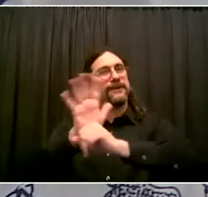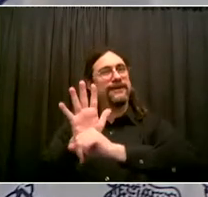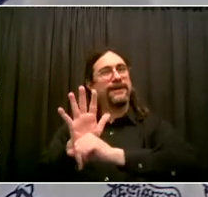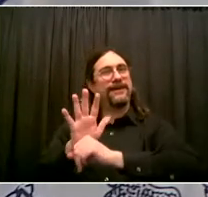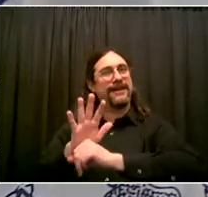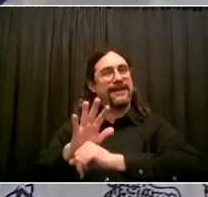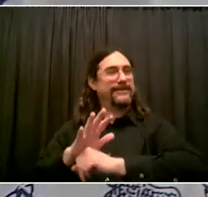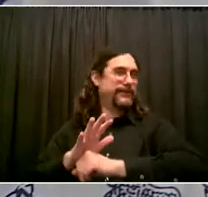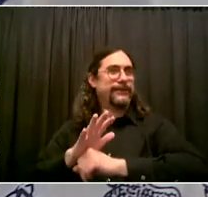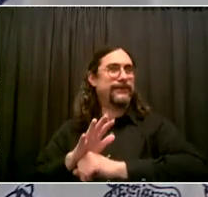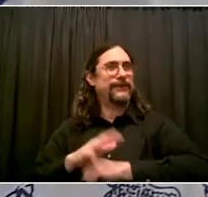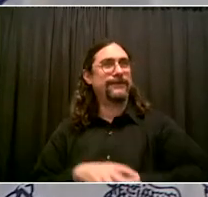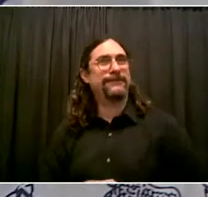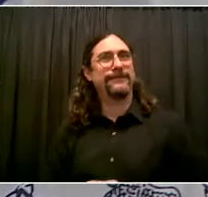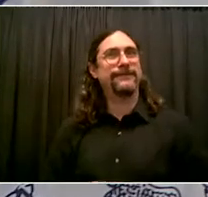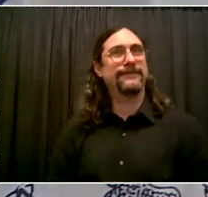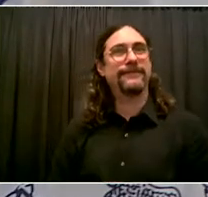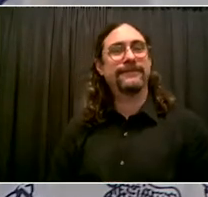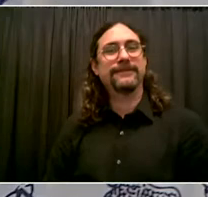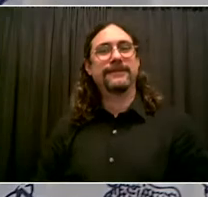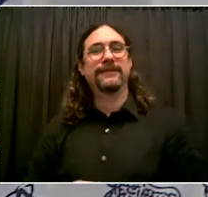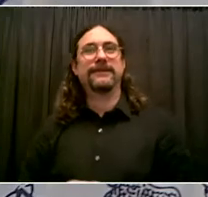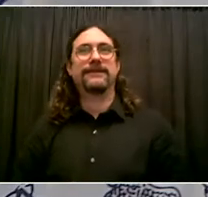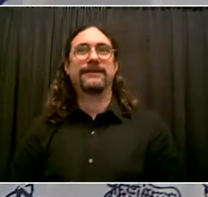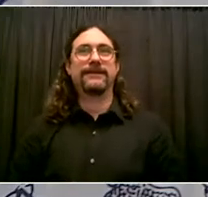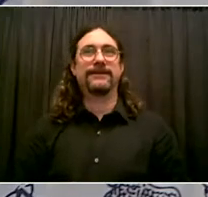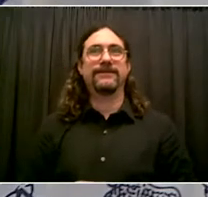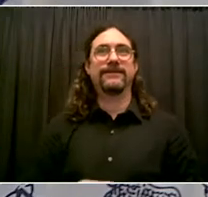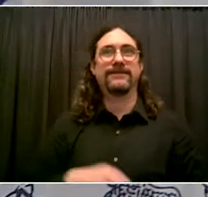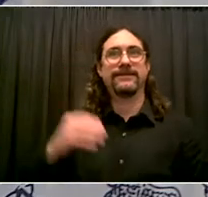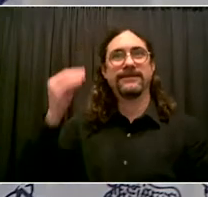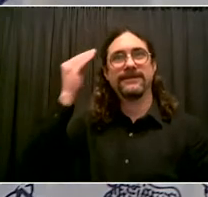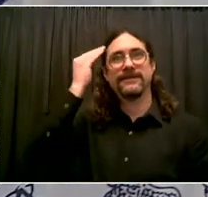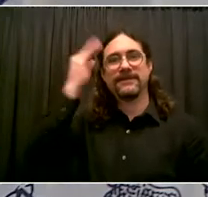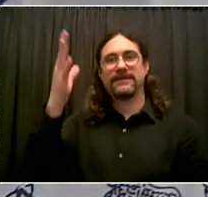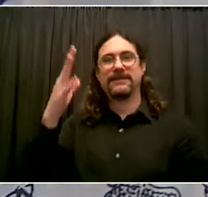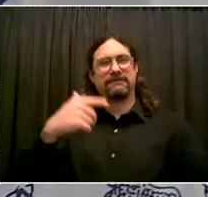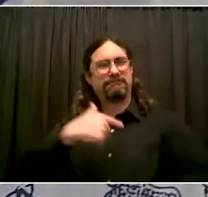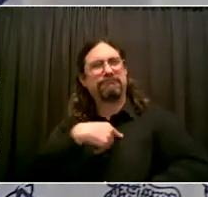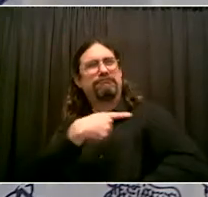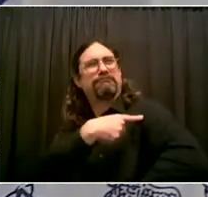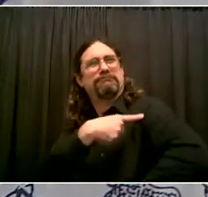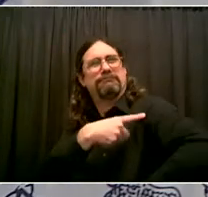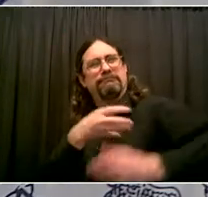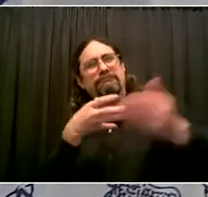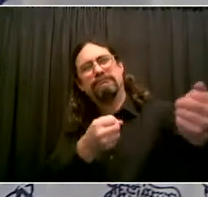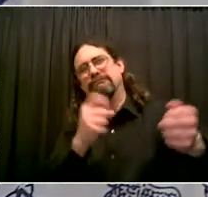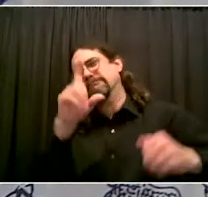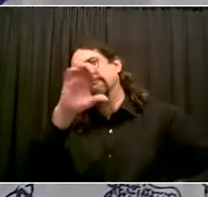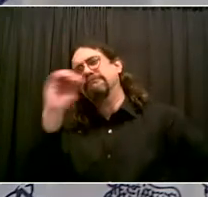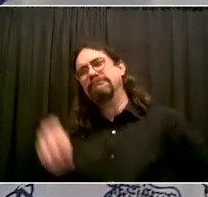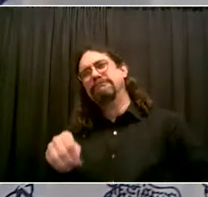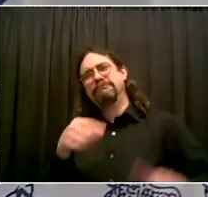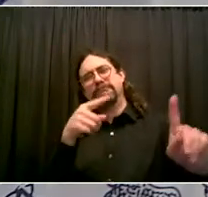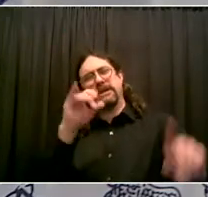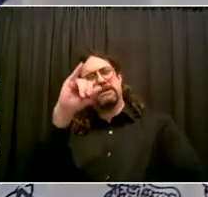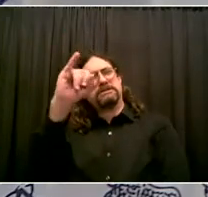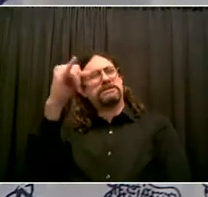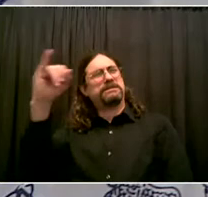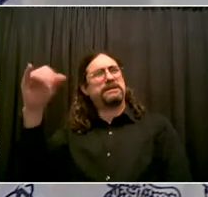Johnson & Johnson vaccine. That's why it's now in my arm. I totally believe that this is a safe, effective way to protect ourselves.